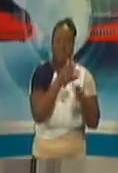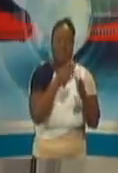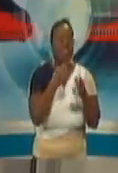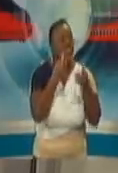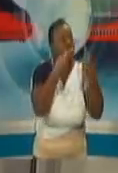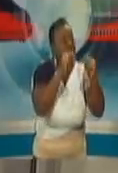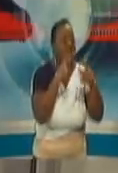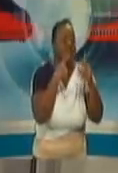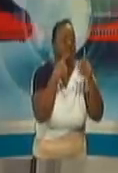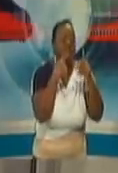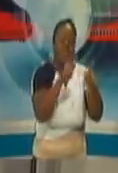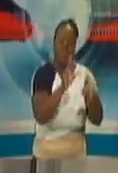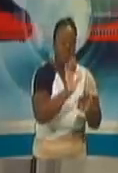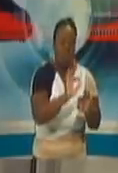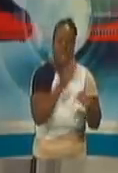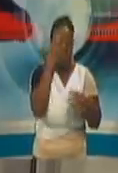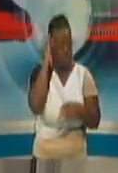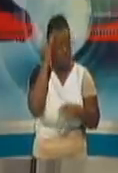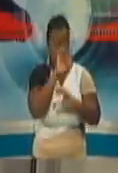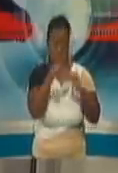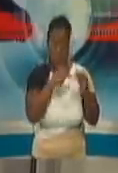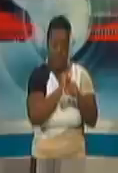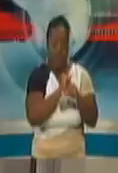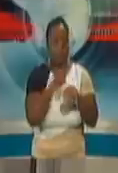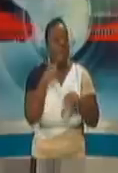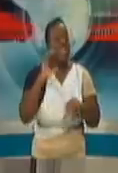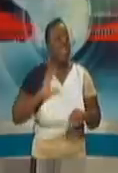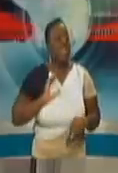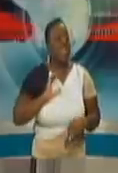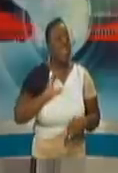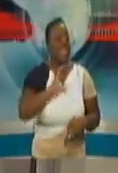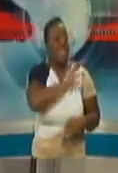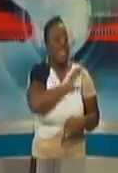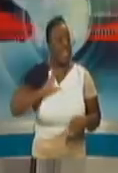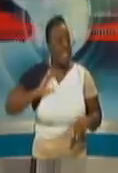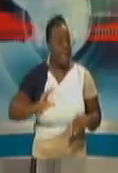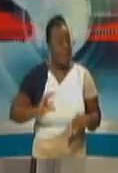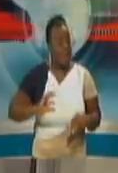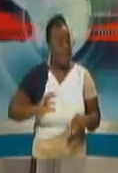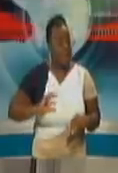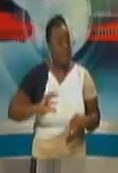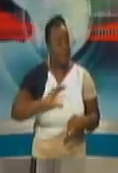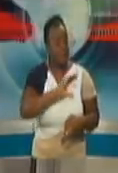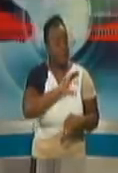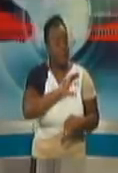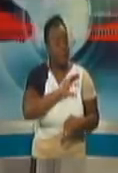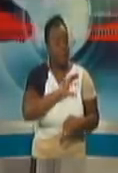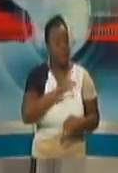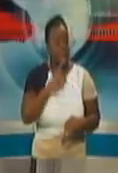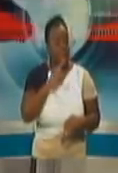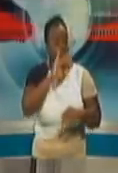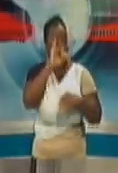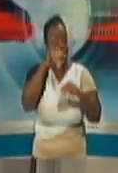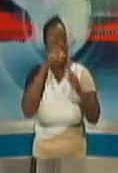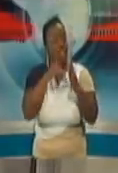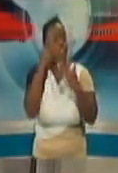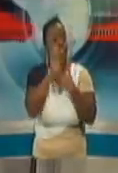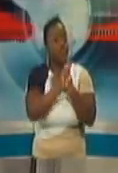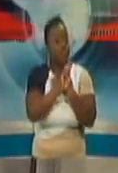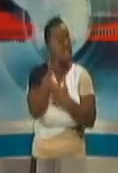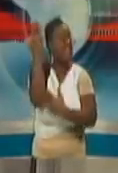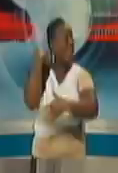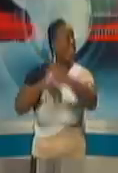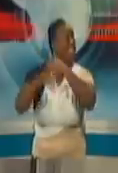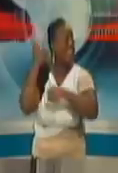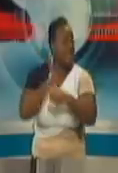but just to say, Cabinet, I took a note to Cabinet in June of 2019, in